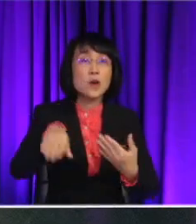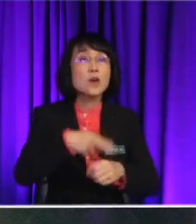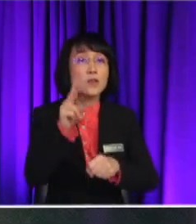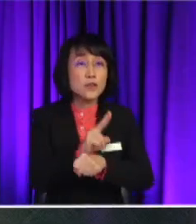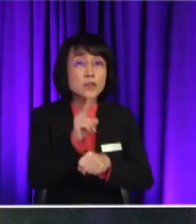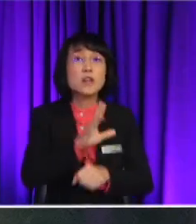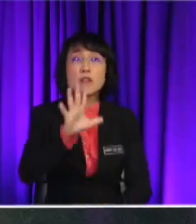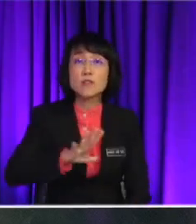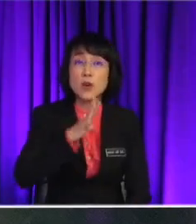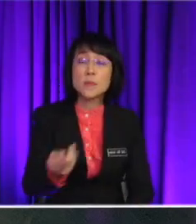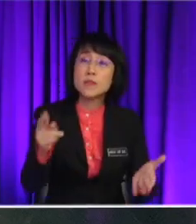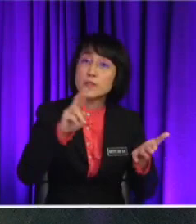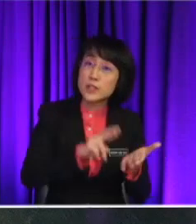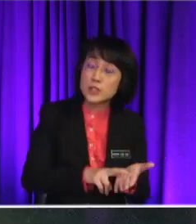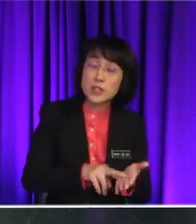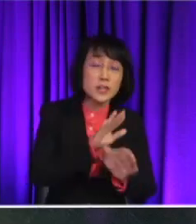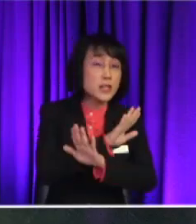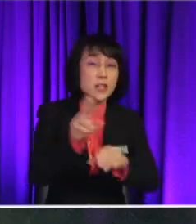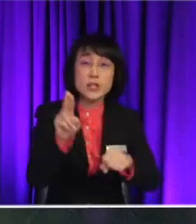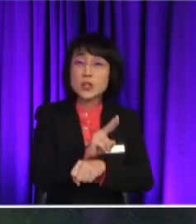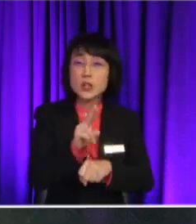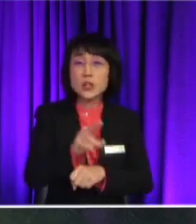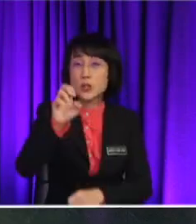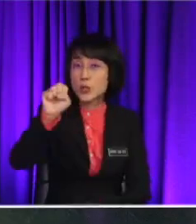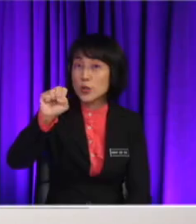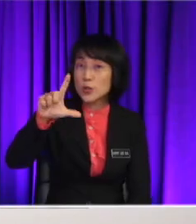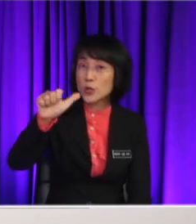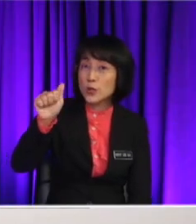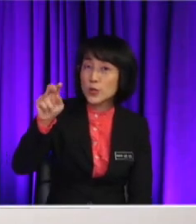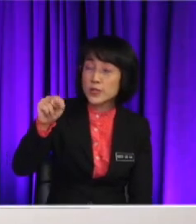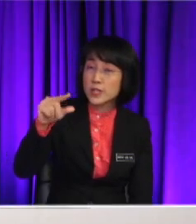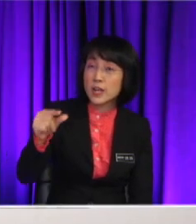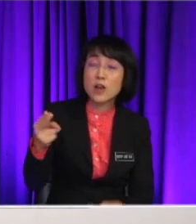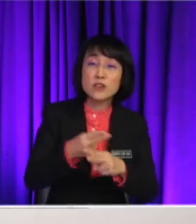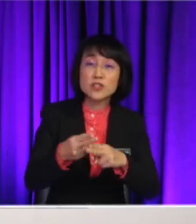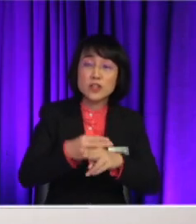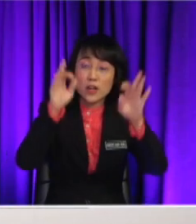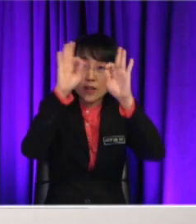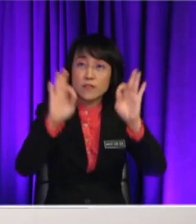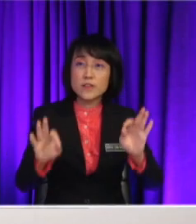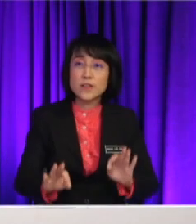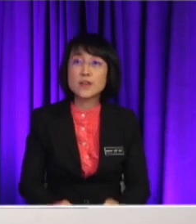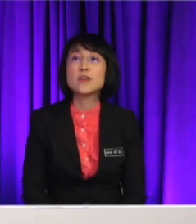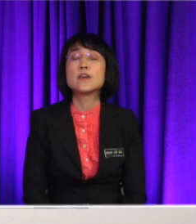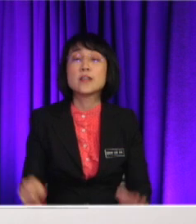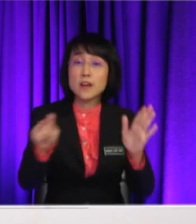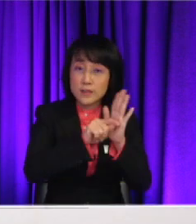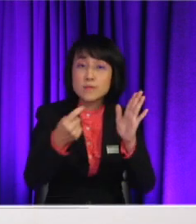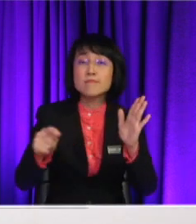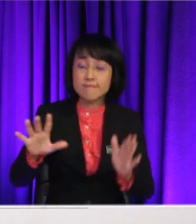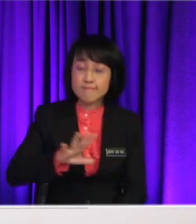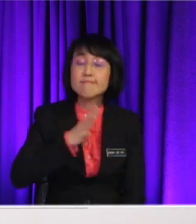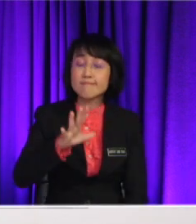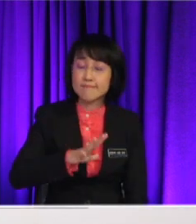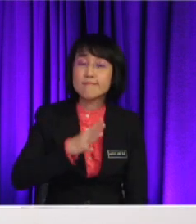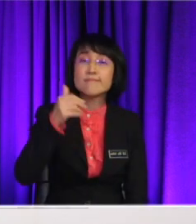register. They do not use slang or they do not use any abbreviations here. Yeah. Yeah. Their tone is like quite formal, I can say. quite good.